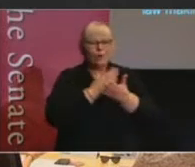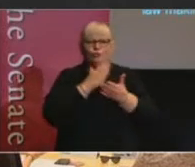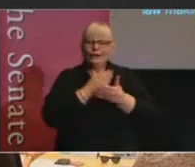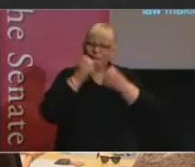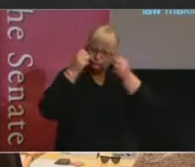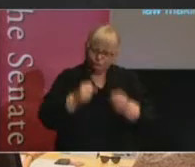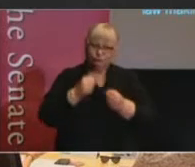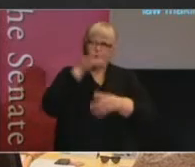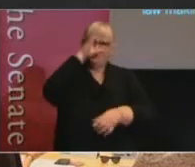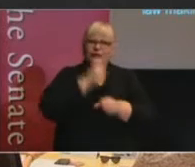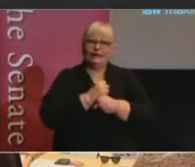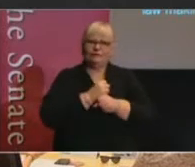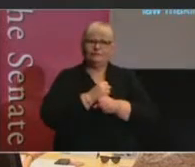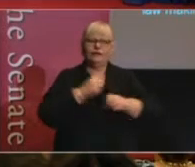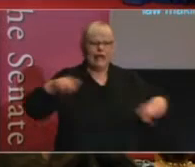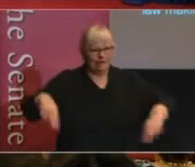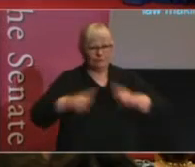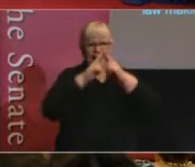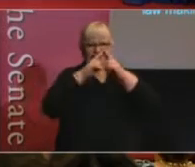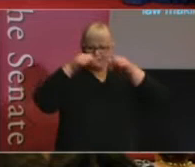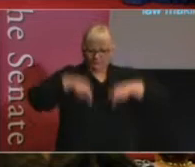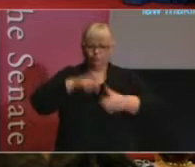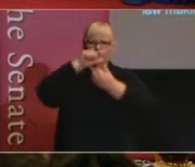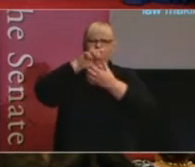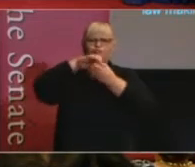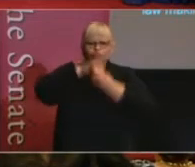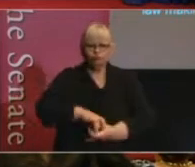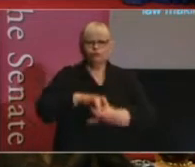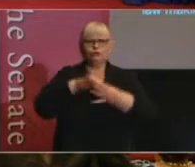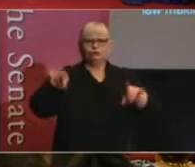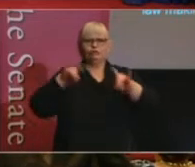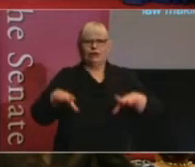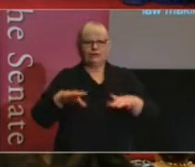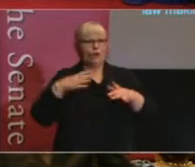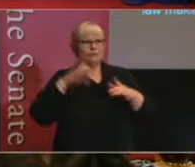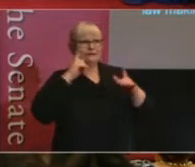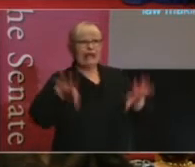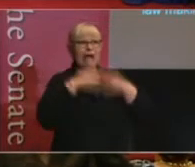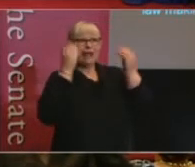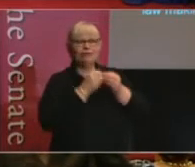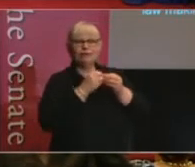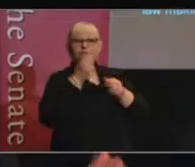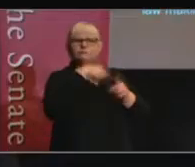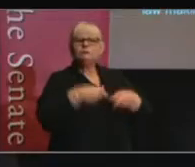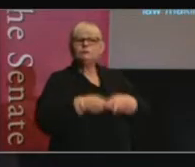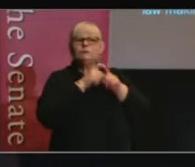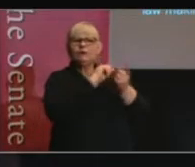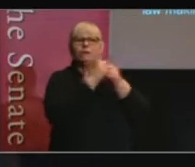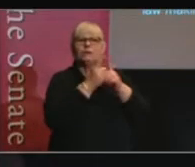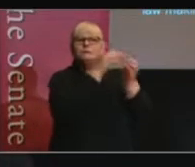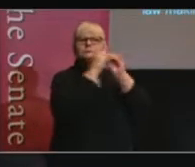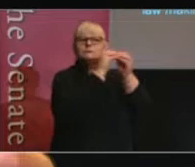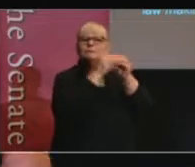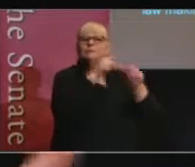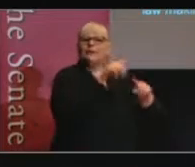idea of parliamentary sovereignty. Parliament is the place that we want to see the tricky things sorted out, not the courts.